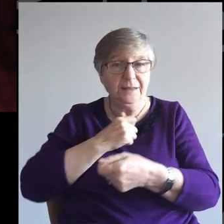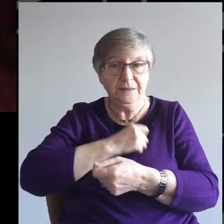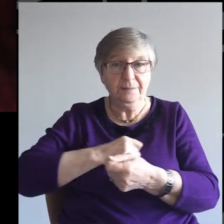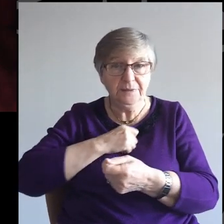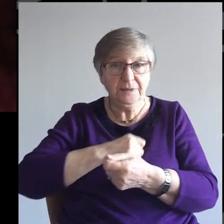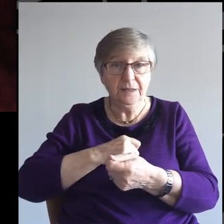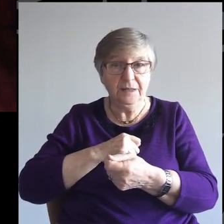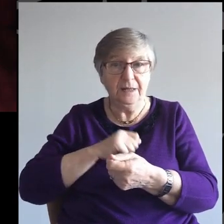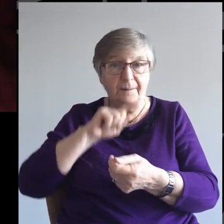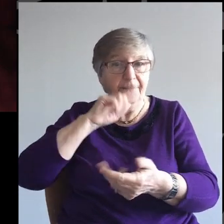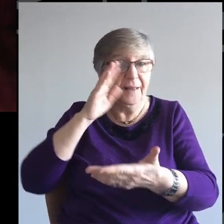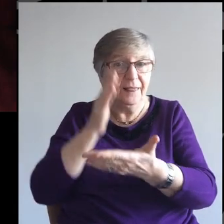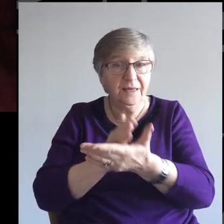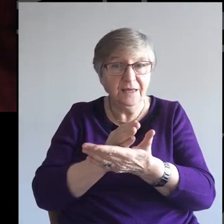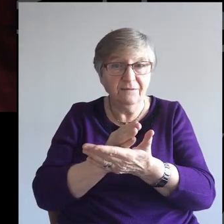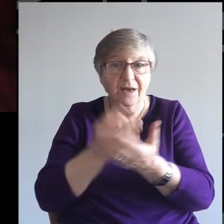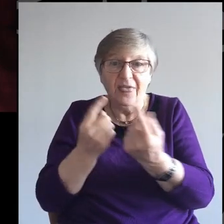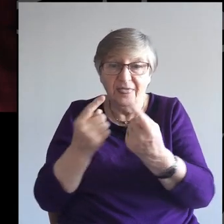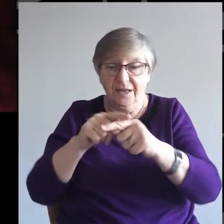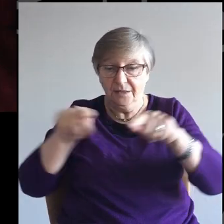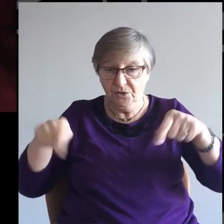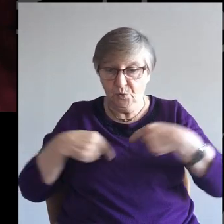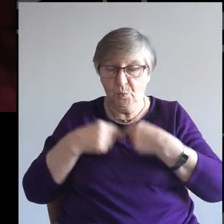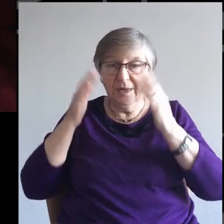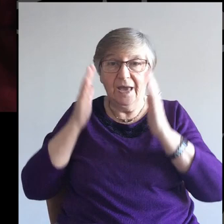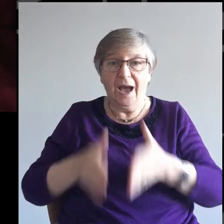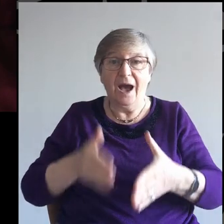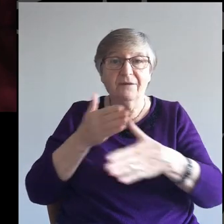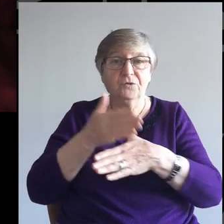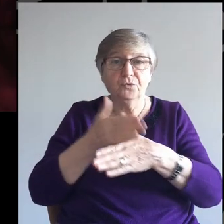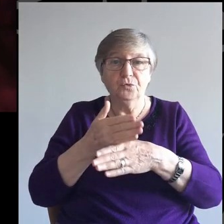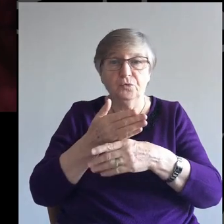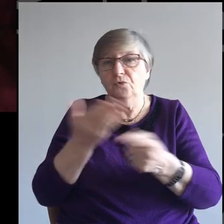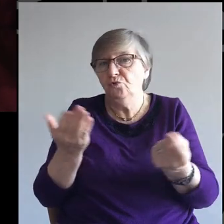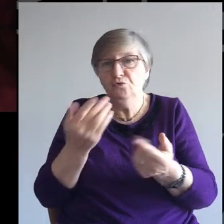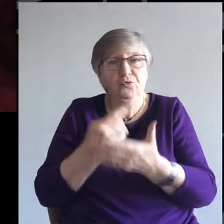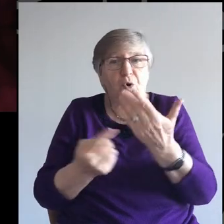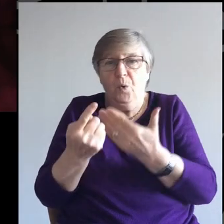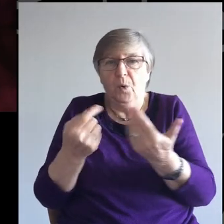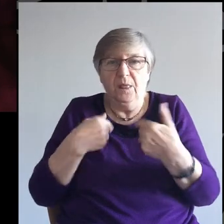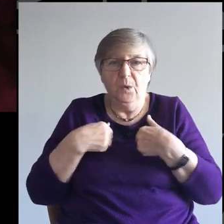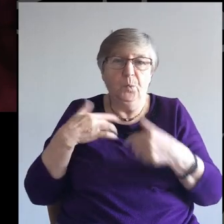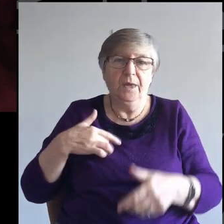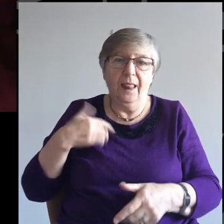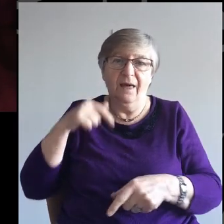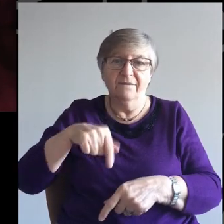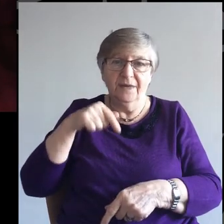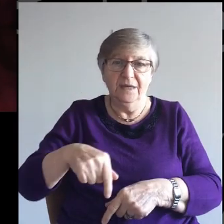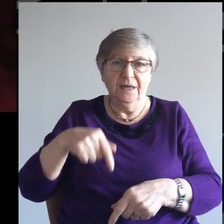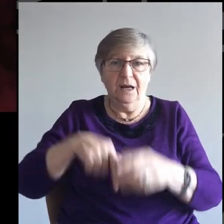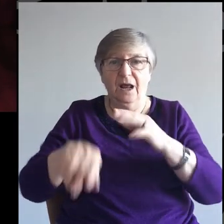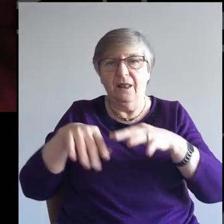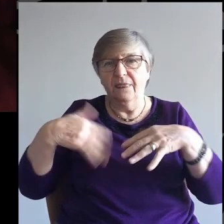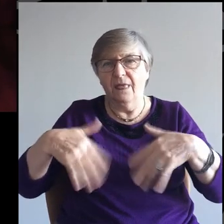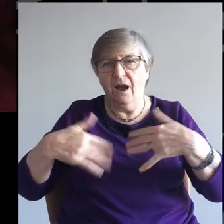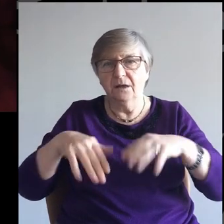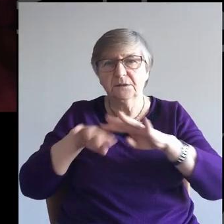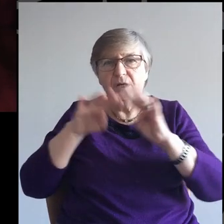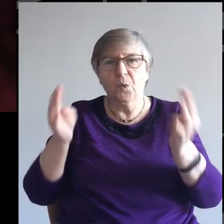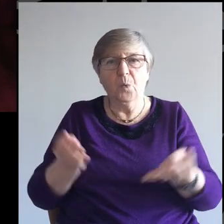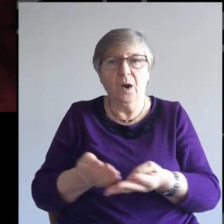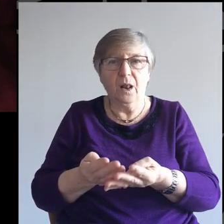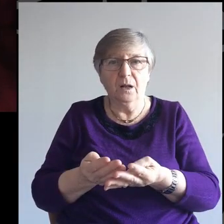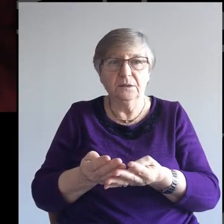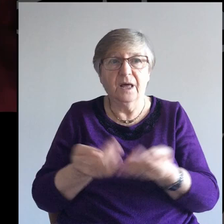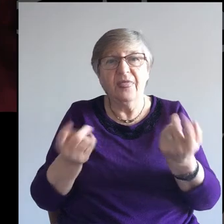do. It is not the case that we live here in this mixed up, hurting and sore world and have our